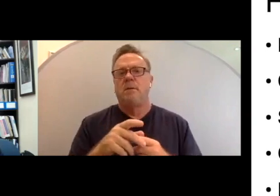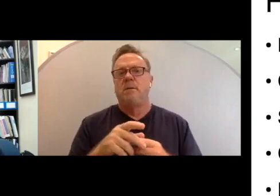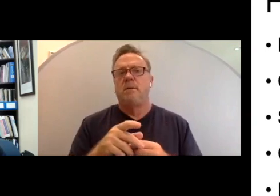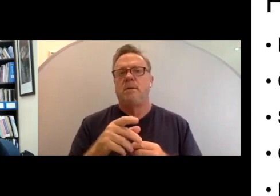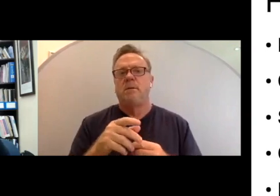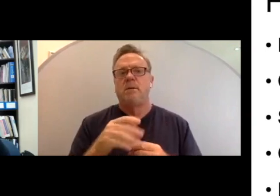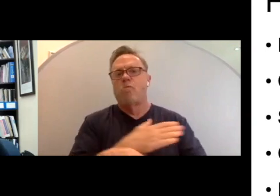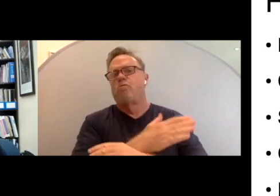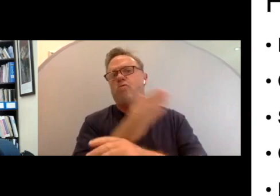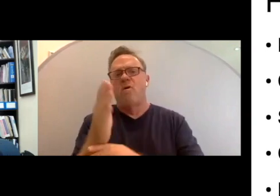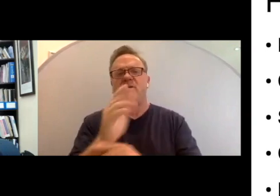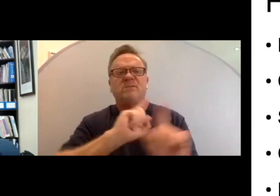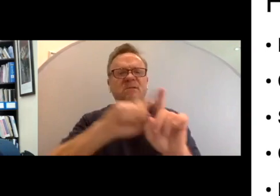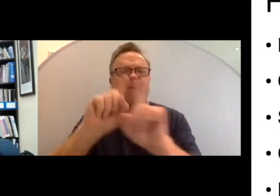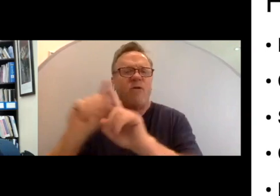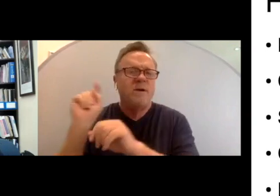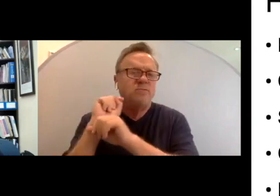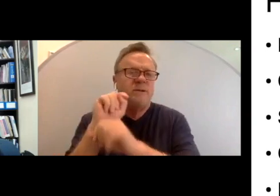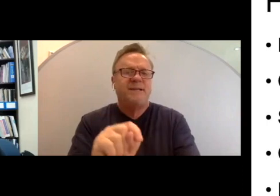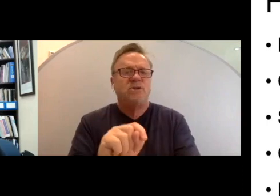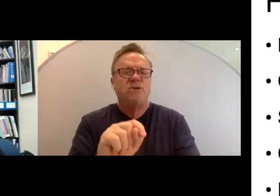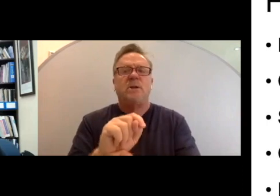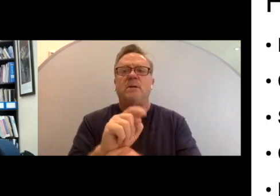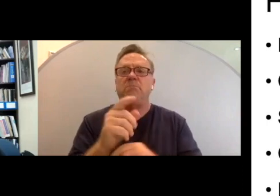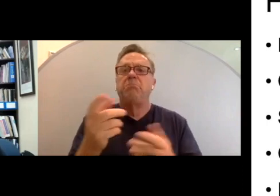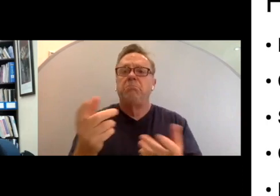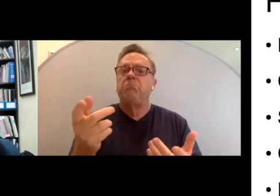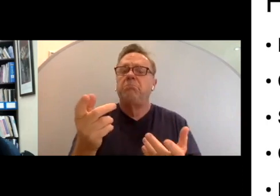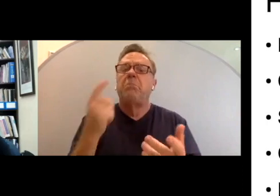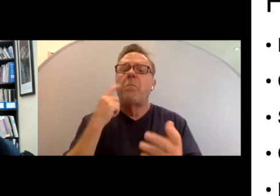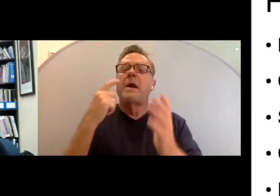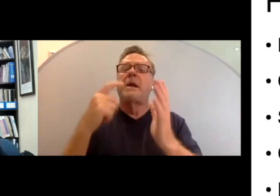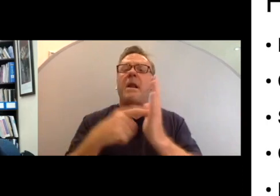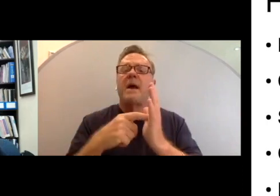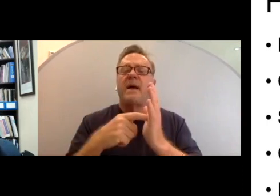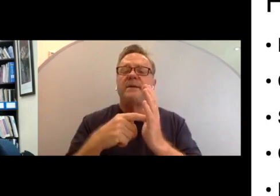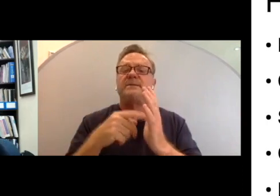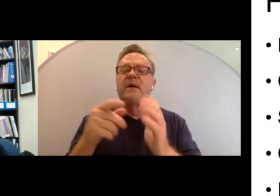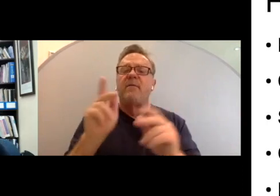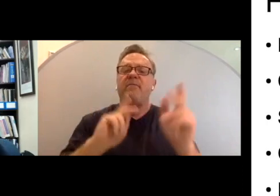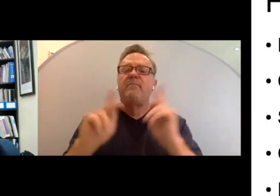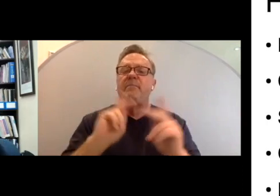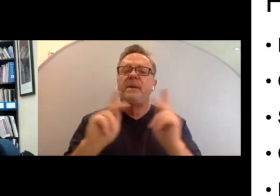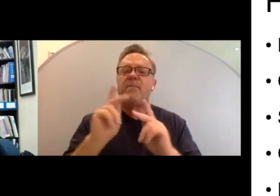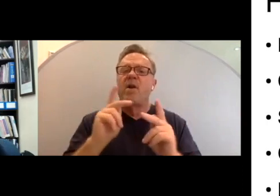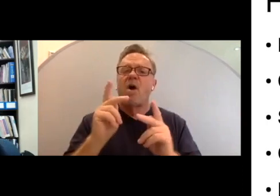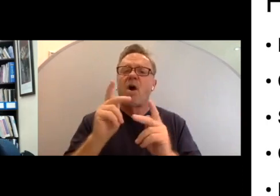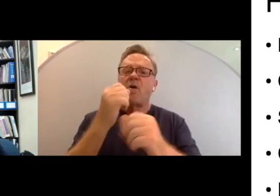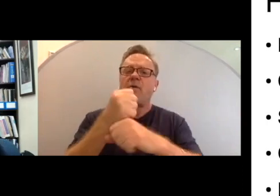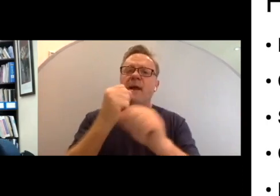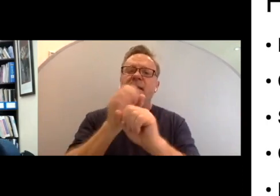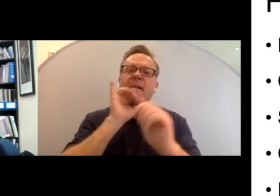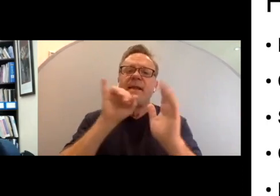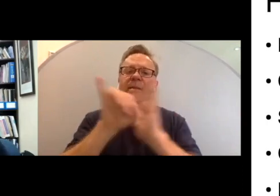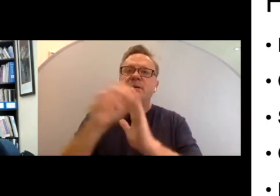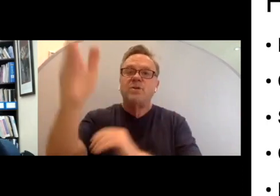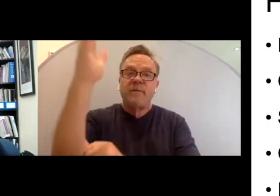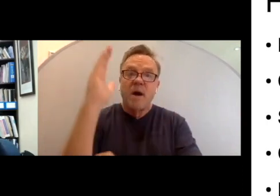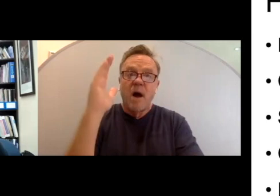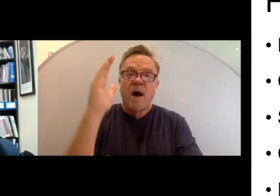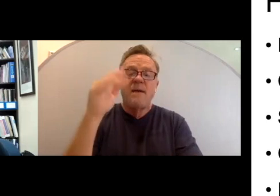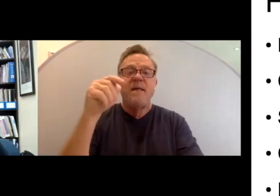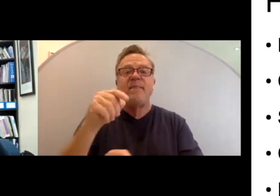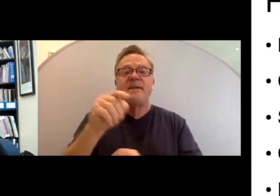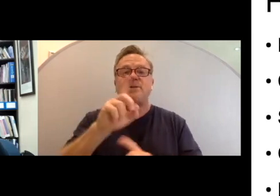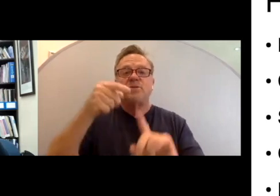traditions, there's the recognition that human people are created in the image of God, and that this is the